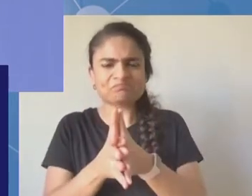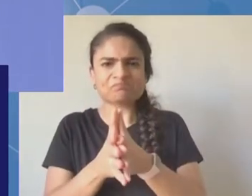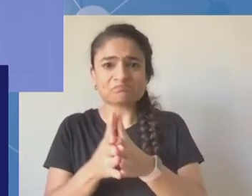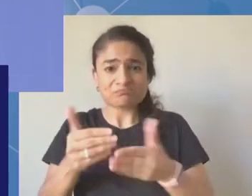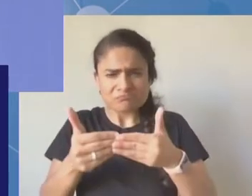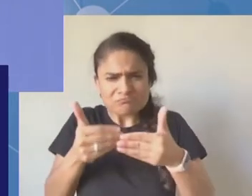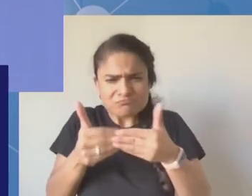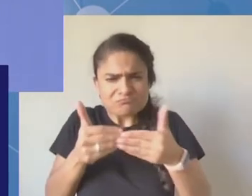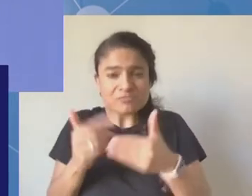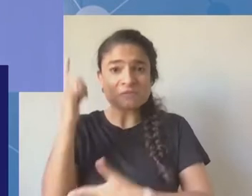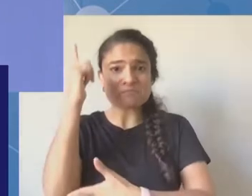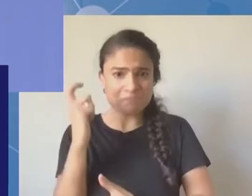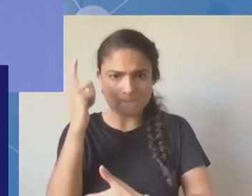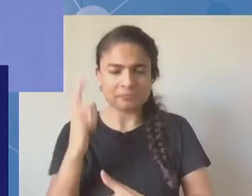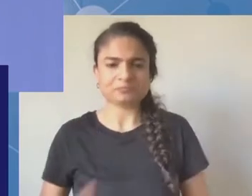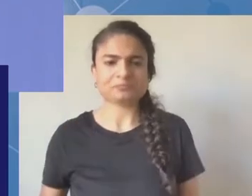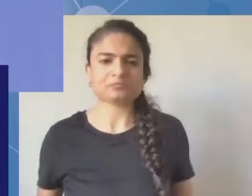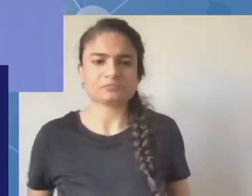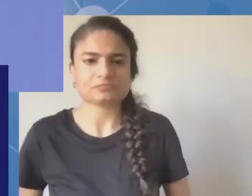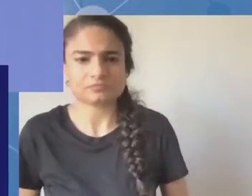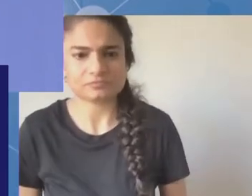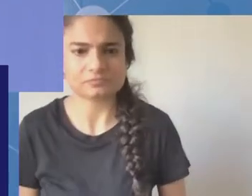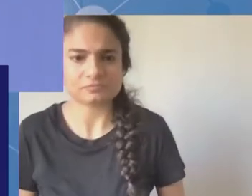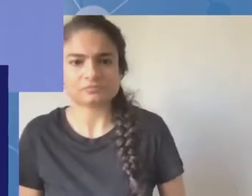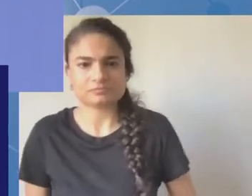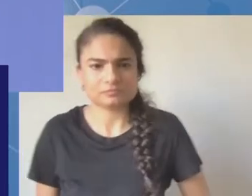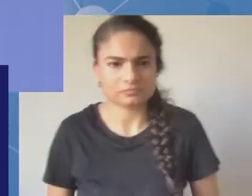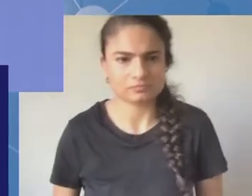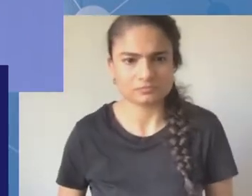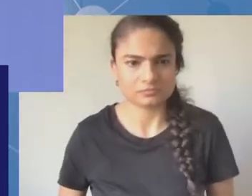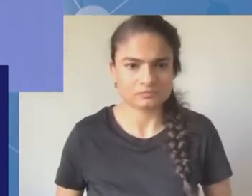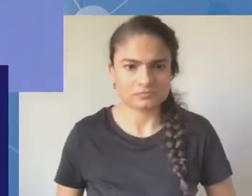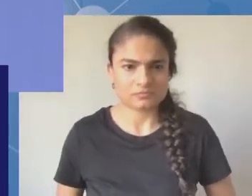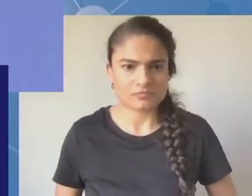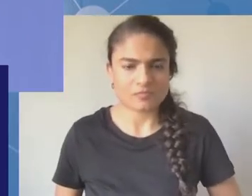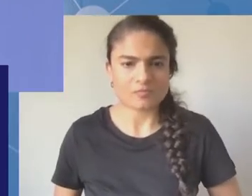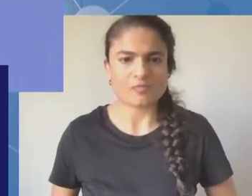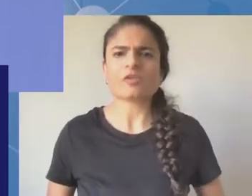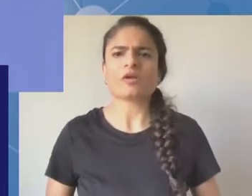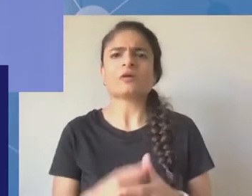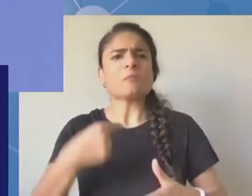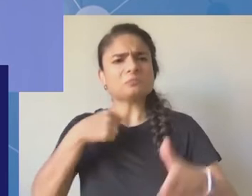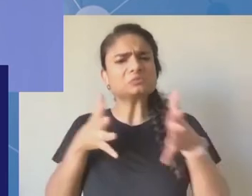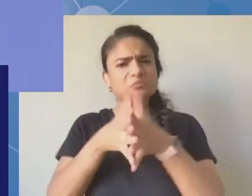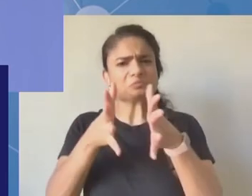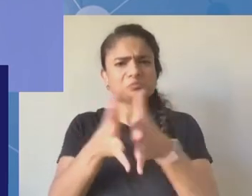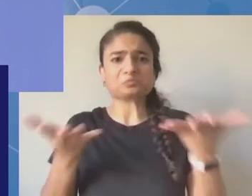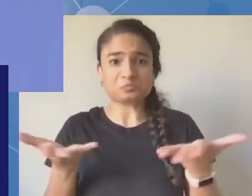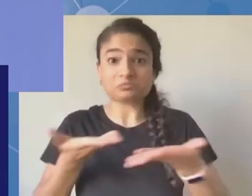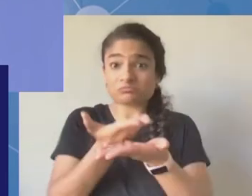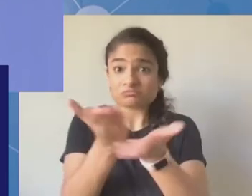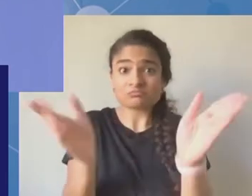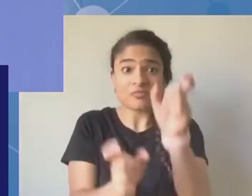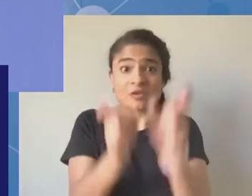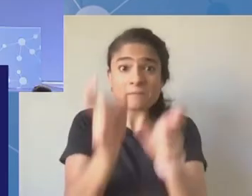Ms. Henriette Esterhuisen. Thank you. Thank you very much, Shangetai. It's wonderful to see everyone here. I look